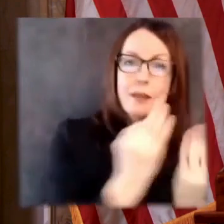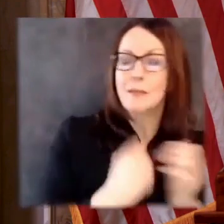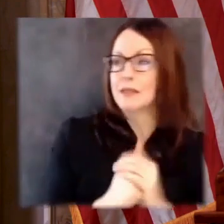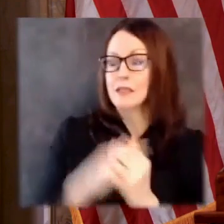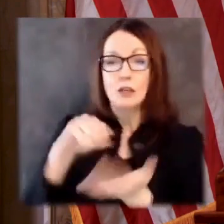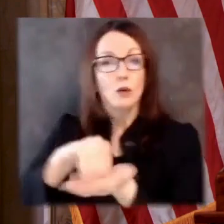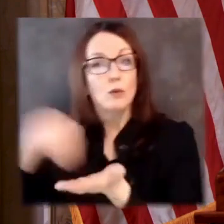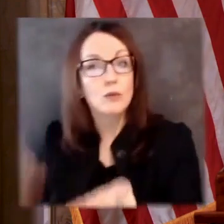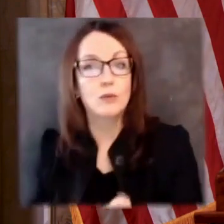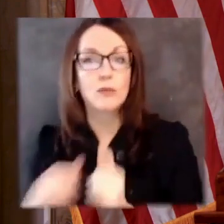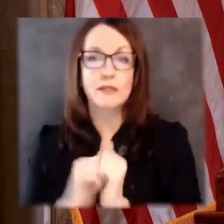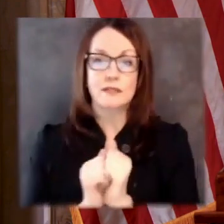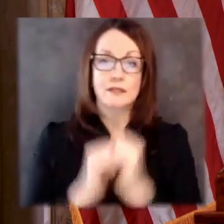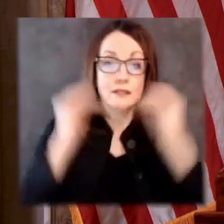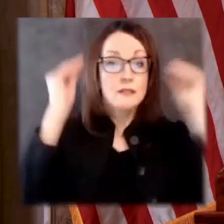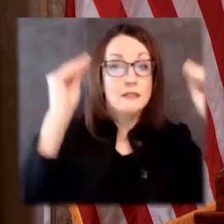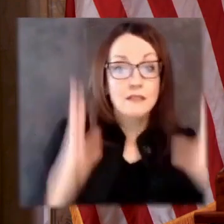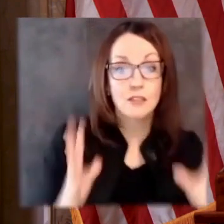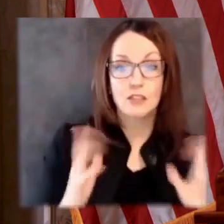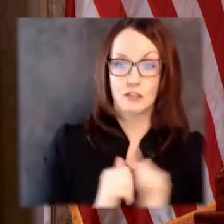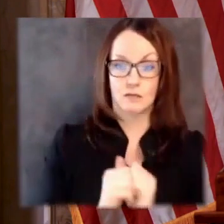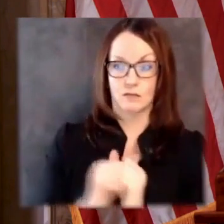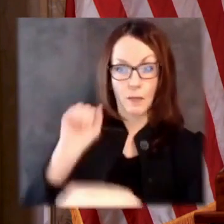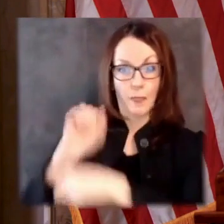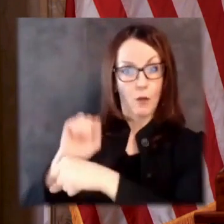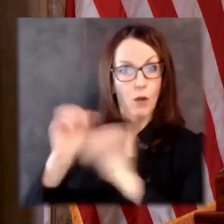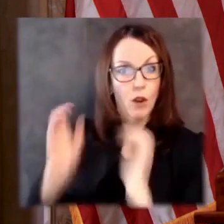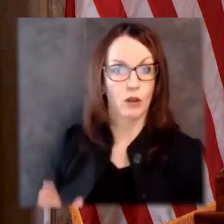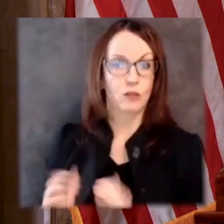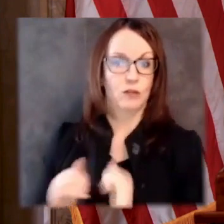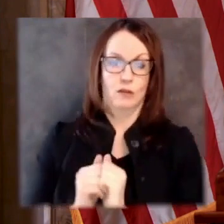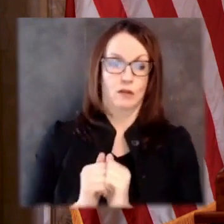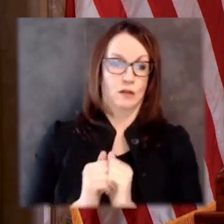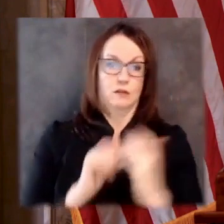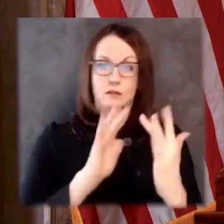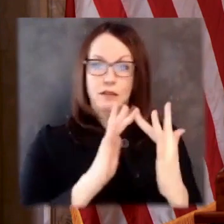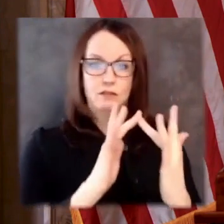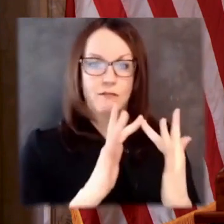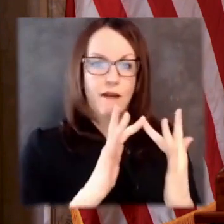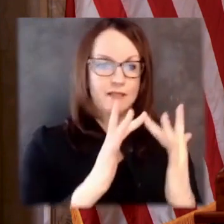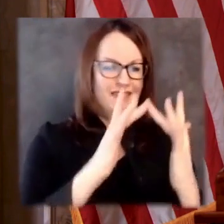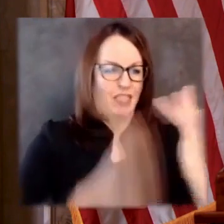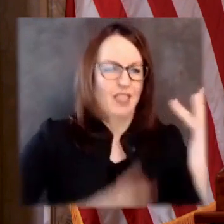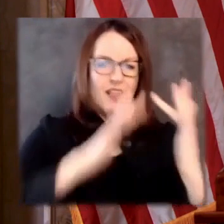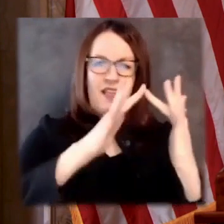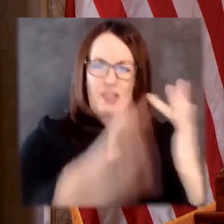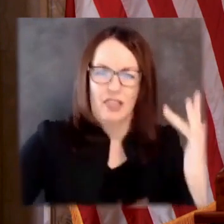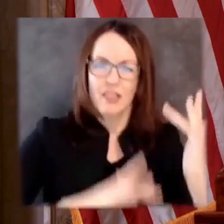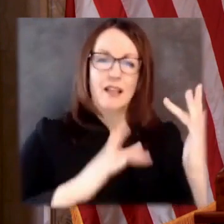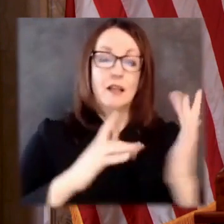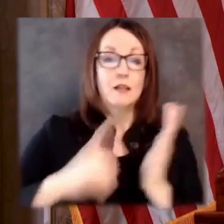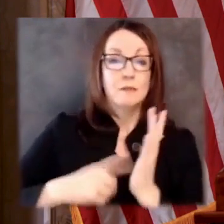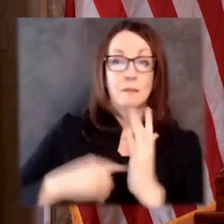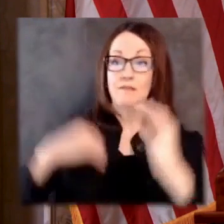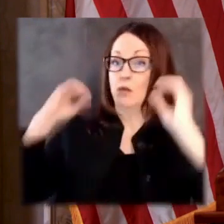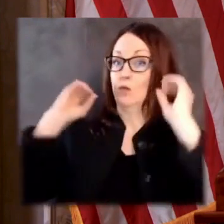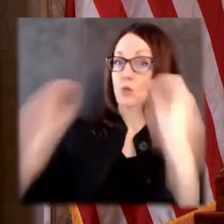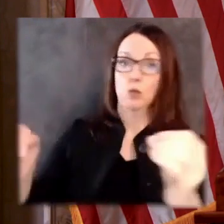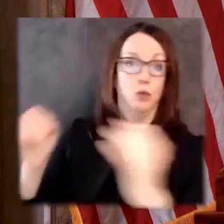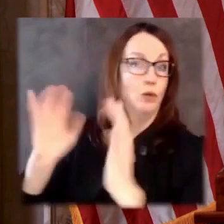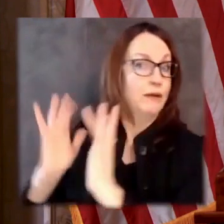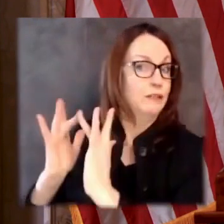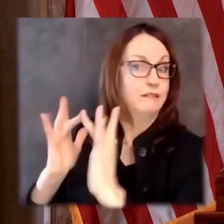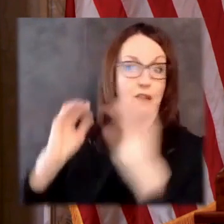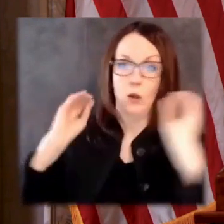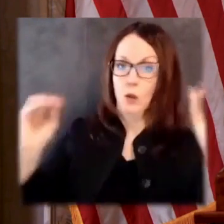educators, and schools making the shift of virtual learning were faced with a lack of access or unreliable connections that made